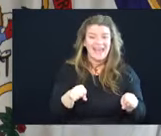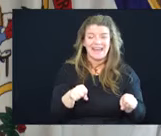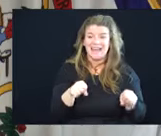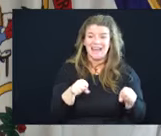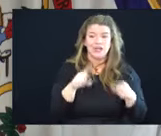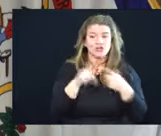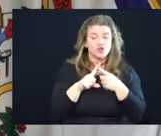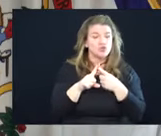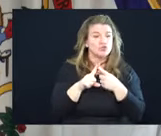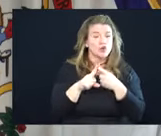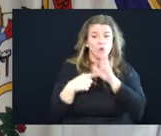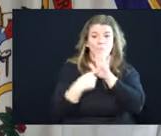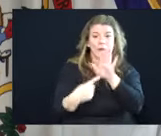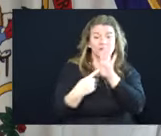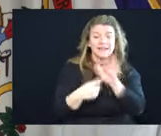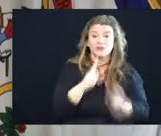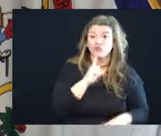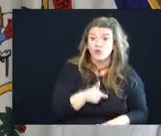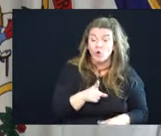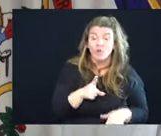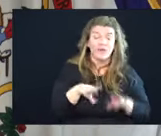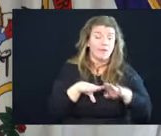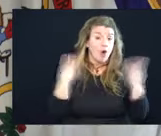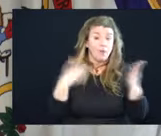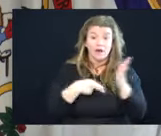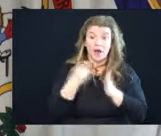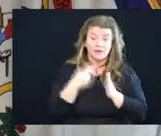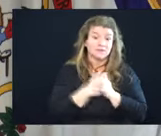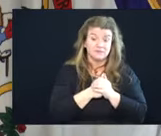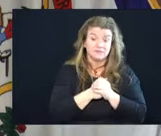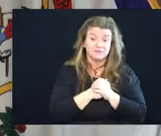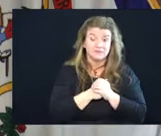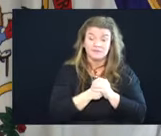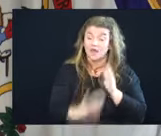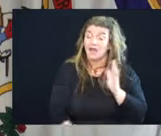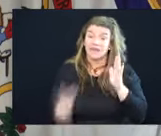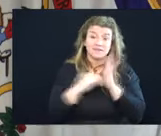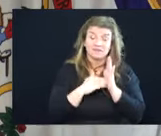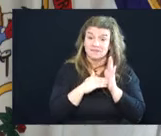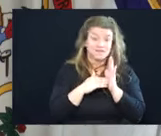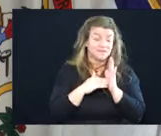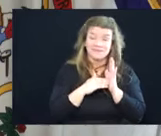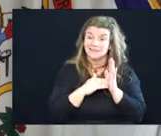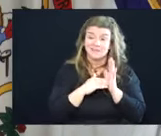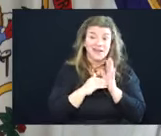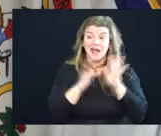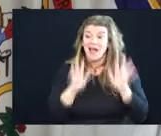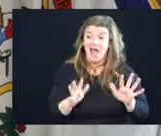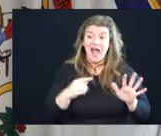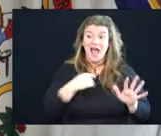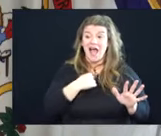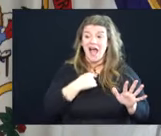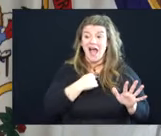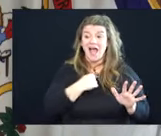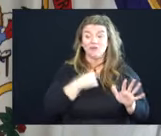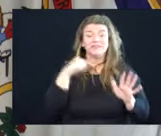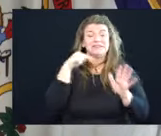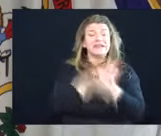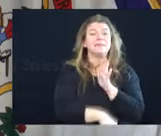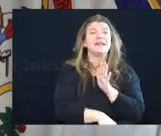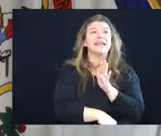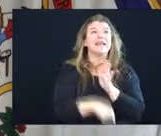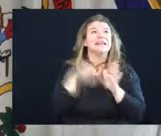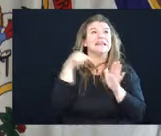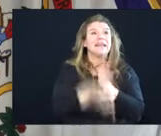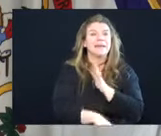way to just represent the truth and be transparent. So again, I just, I would deeply, deeply